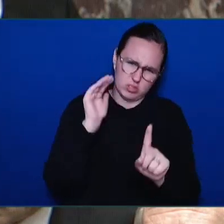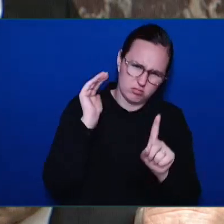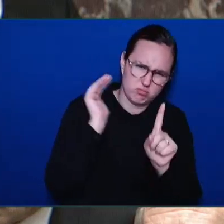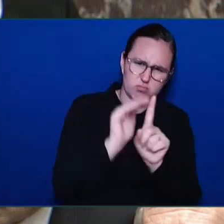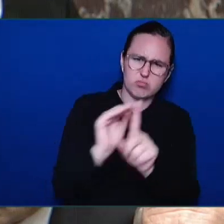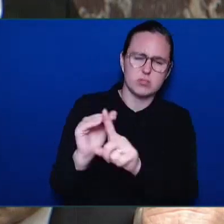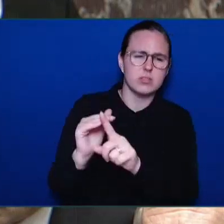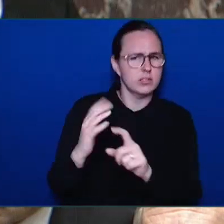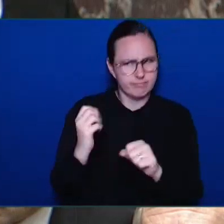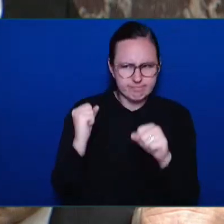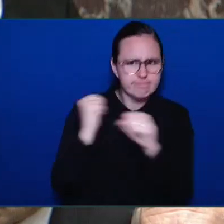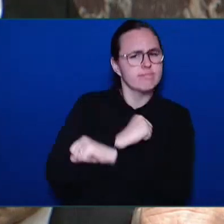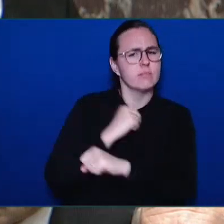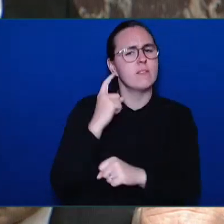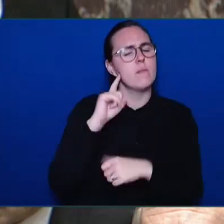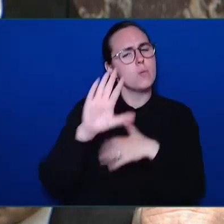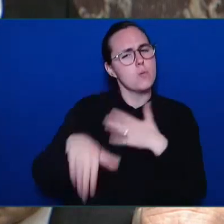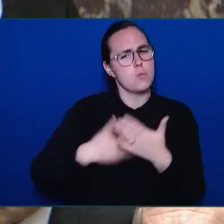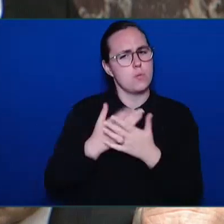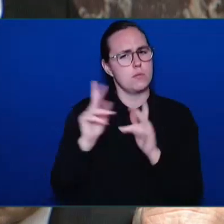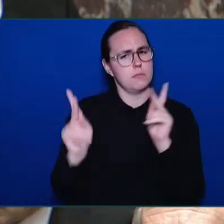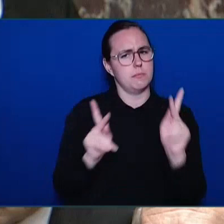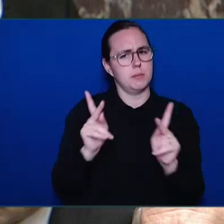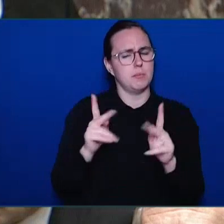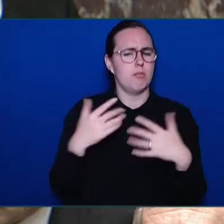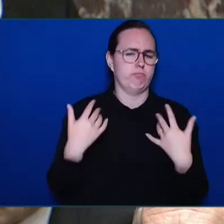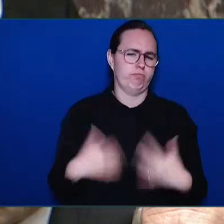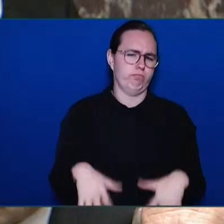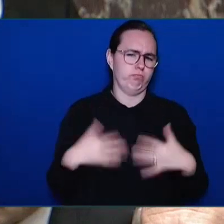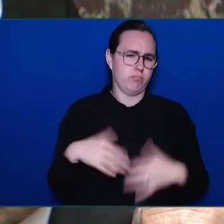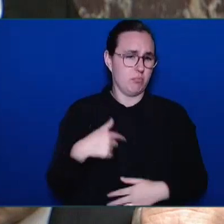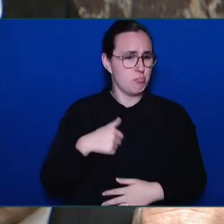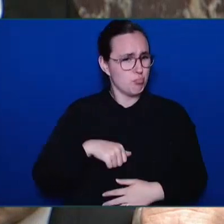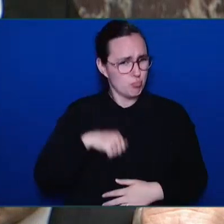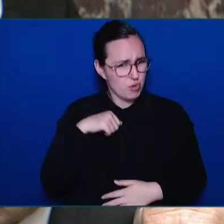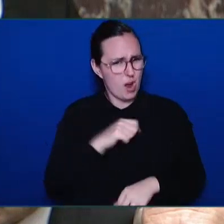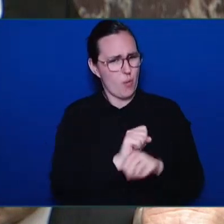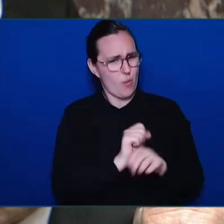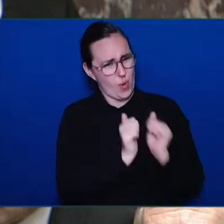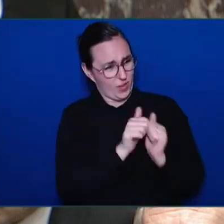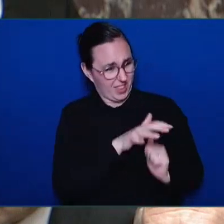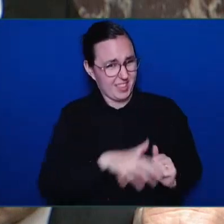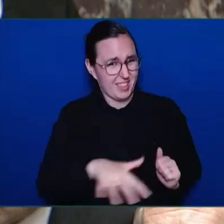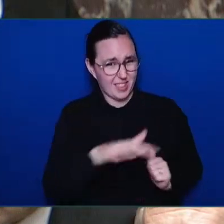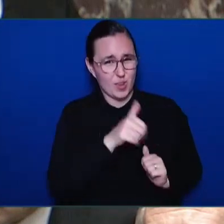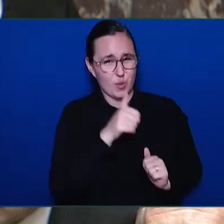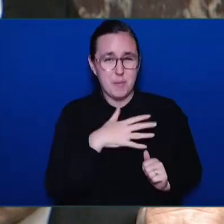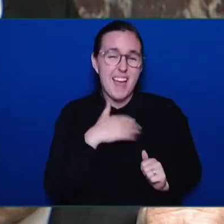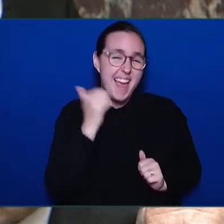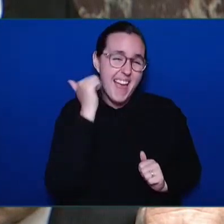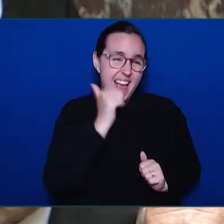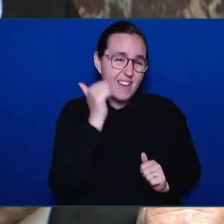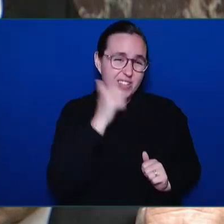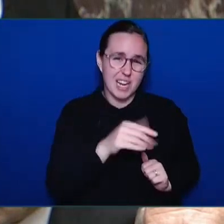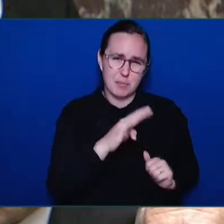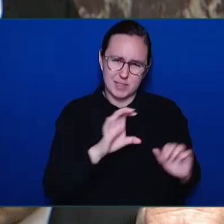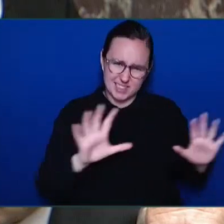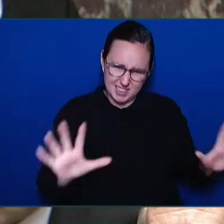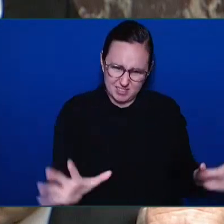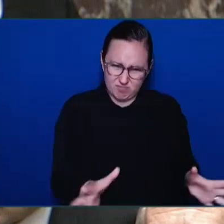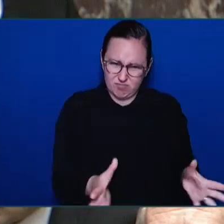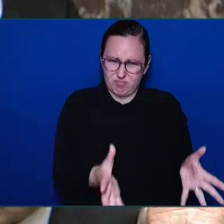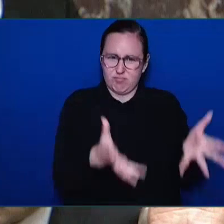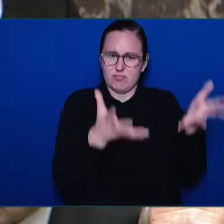women who every day help to make life better for British Columbians. I'm proud to stand in solidarity with every member of this legislature